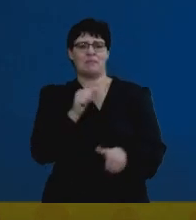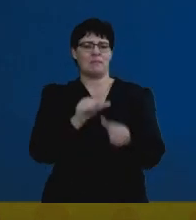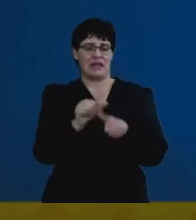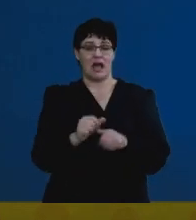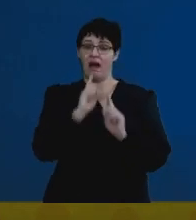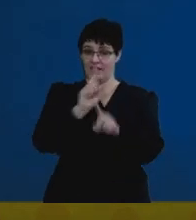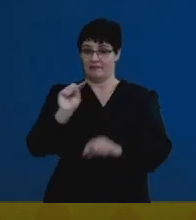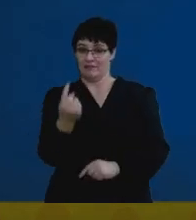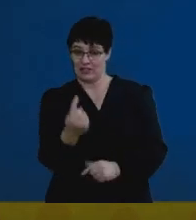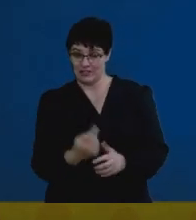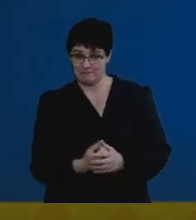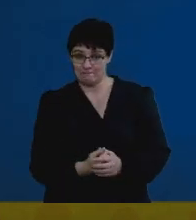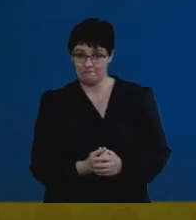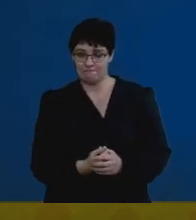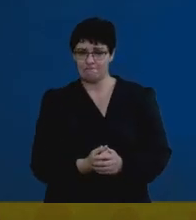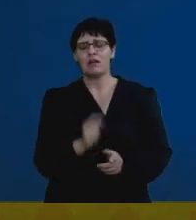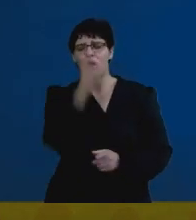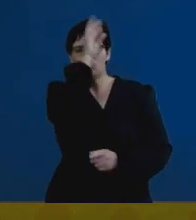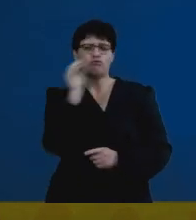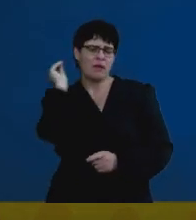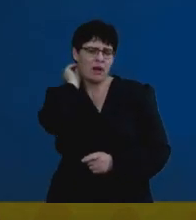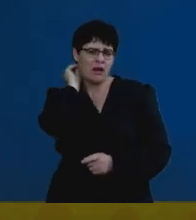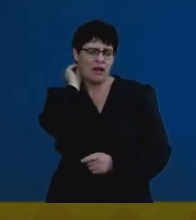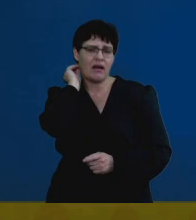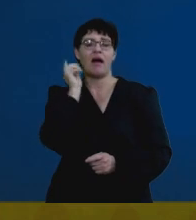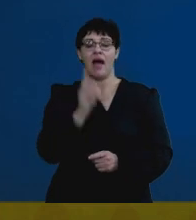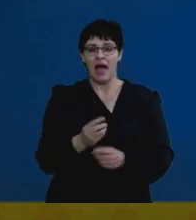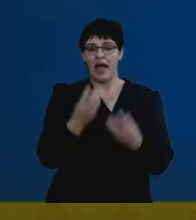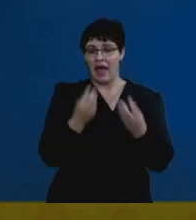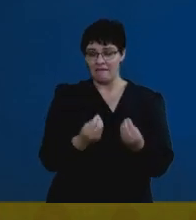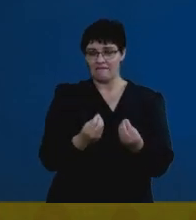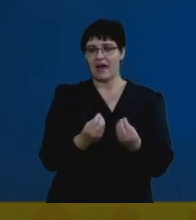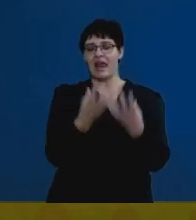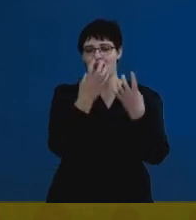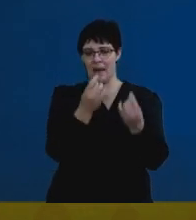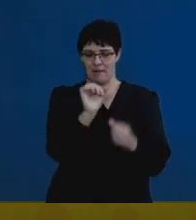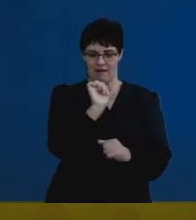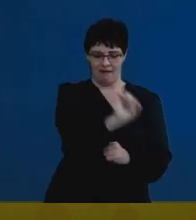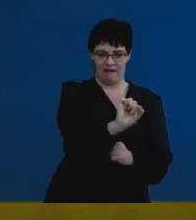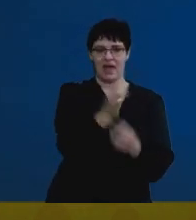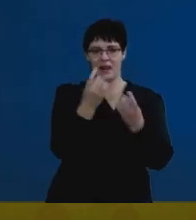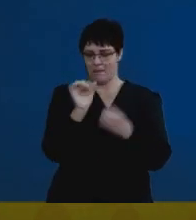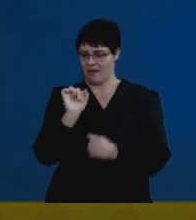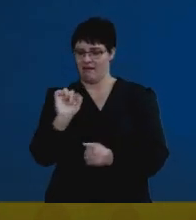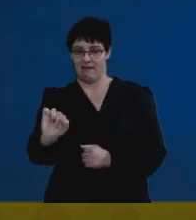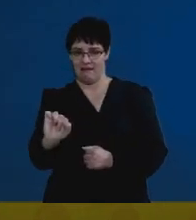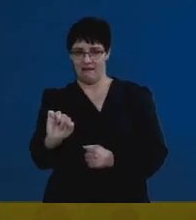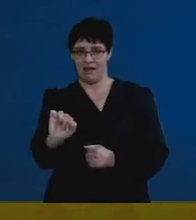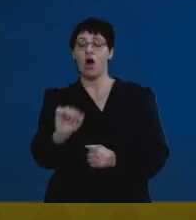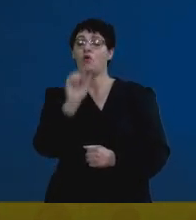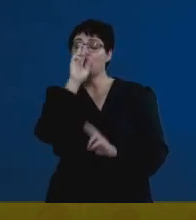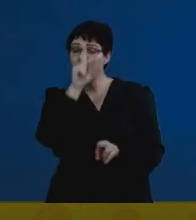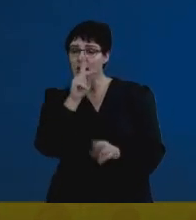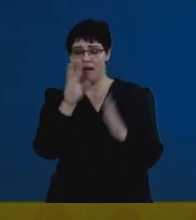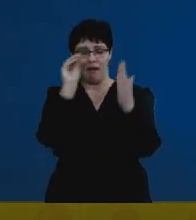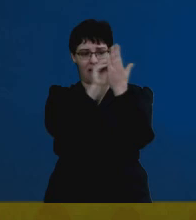for you to remember that each of these questions have a number that is specific to them. And hence, you must number the